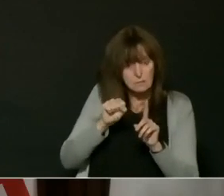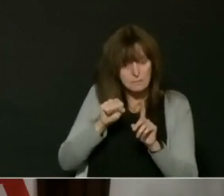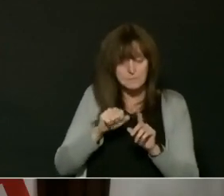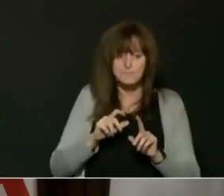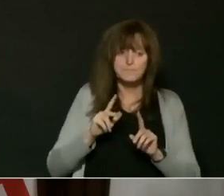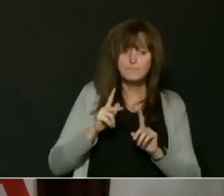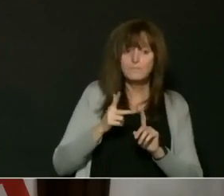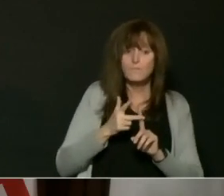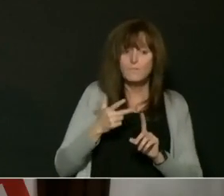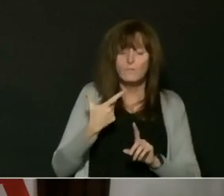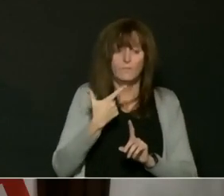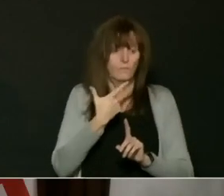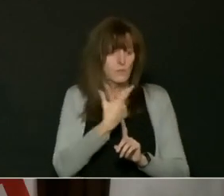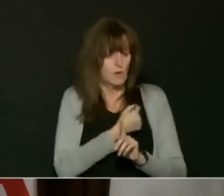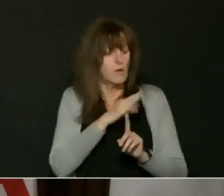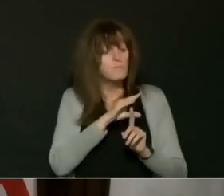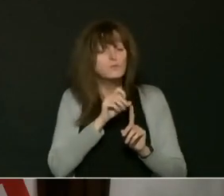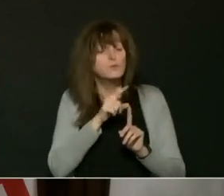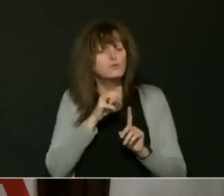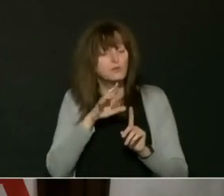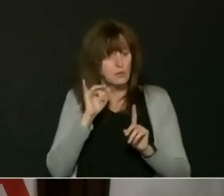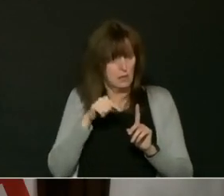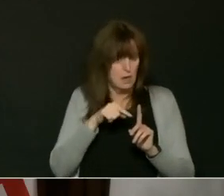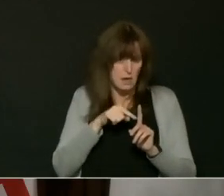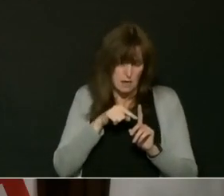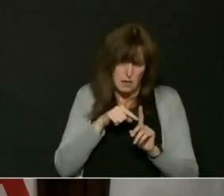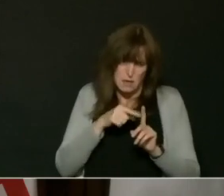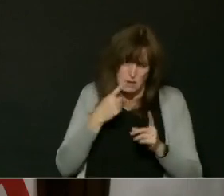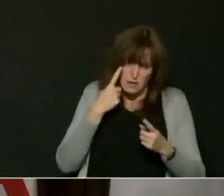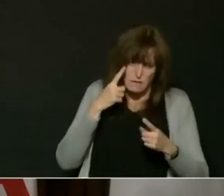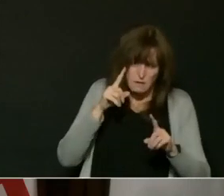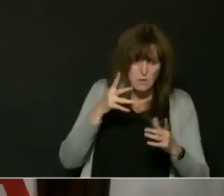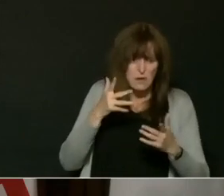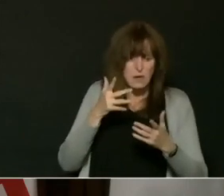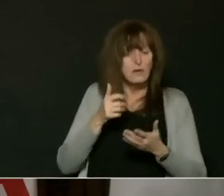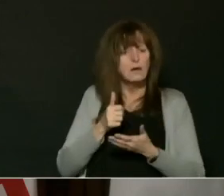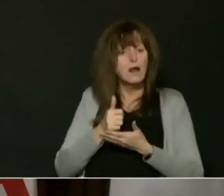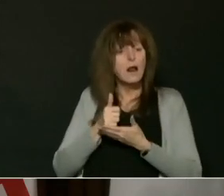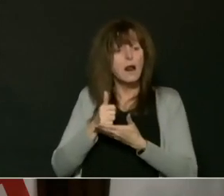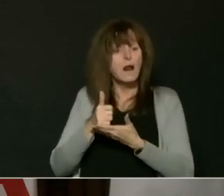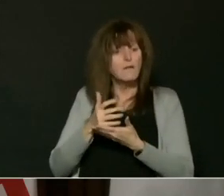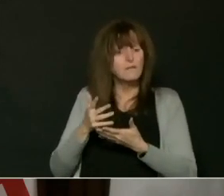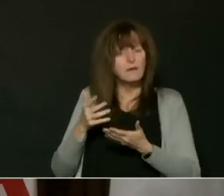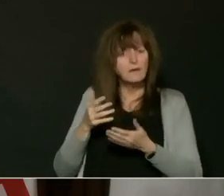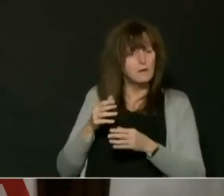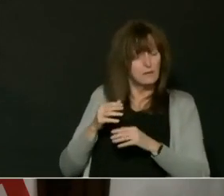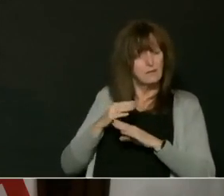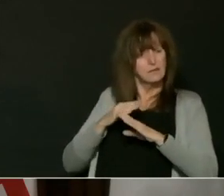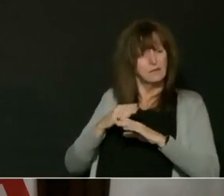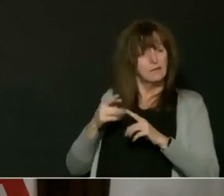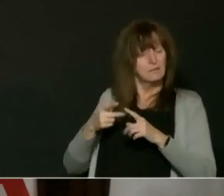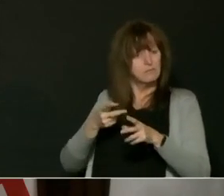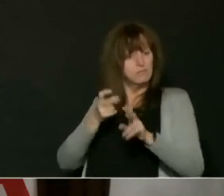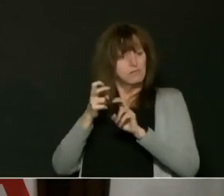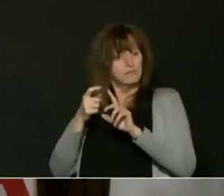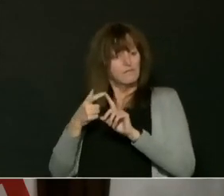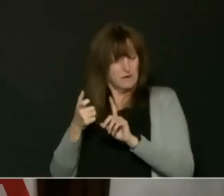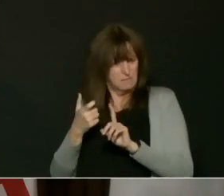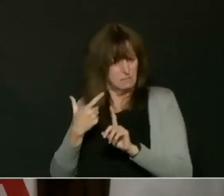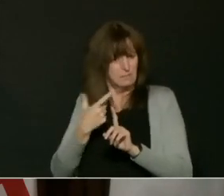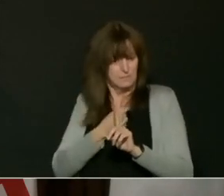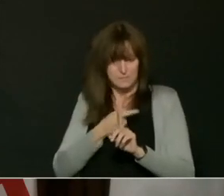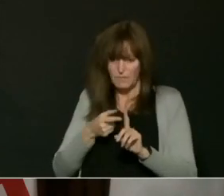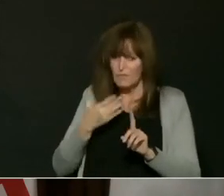your likelihood of becoming seriously ill from COVID-19. There's also now good evidence that vaccination cuts your risk of